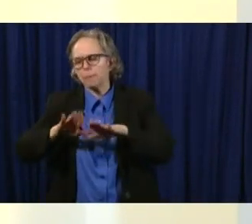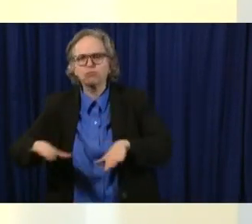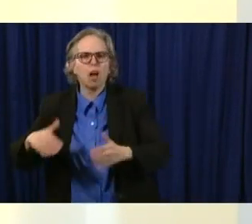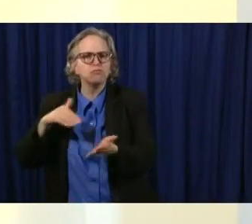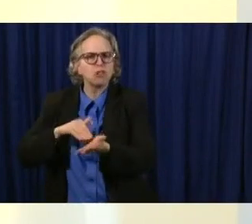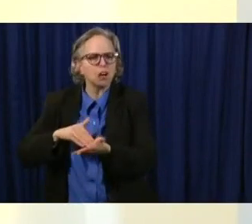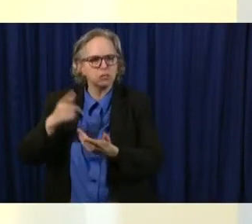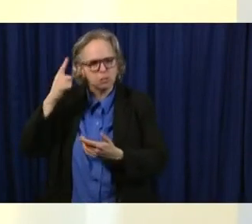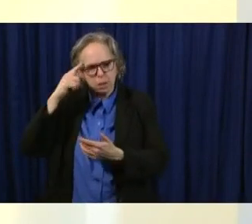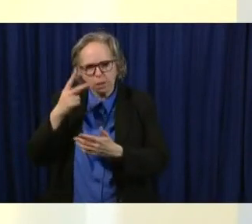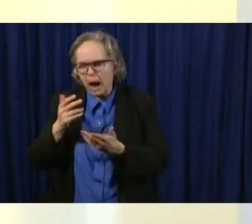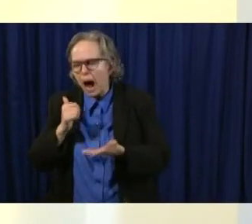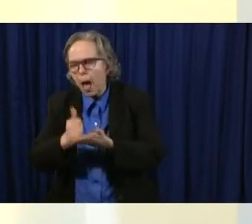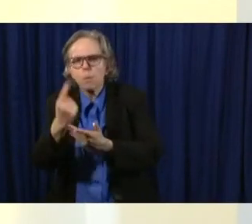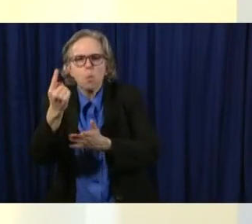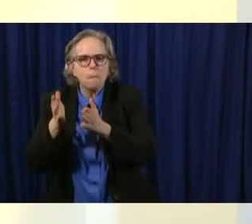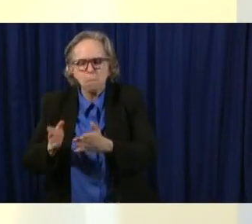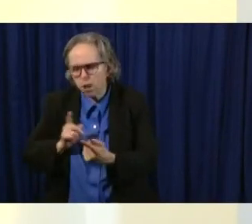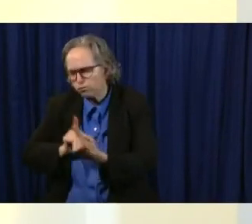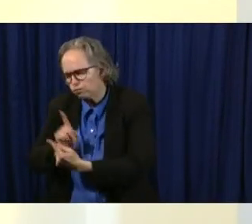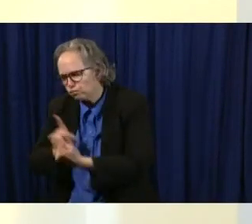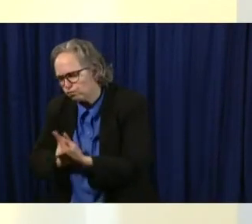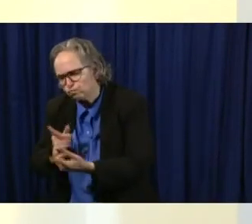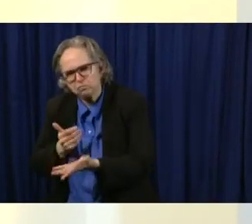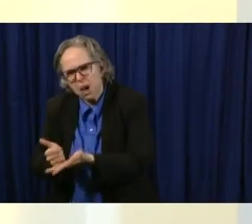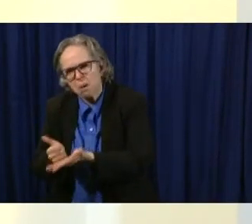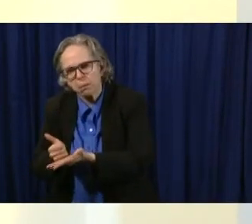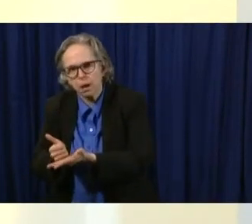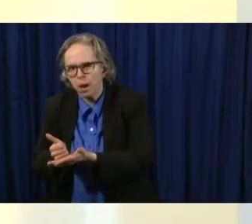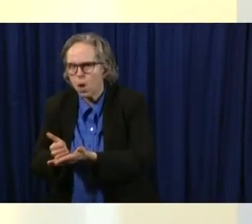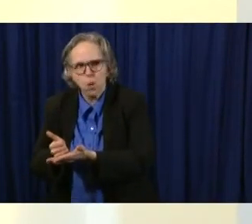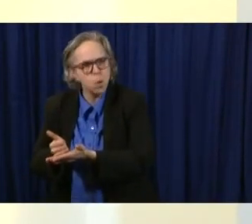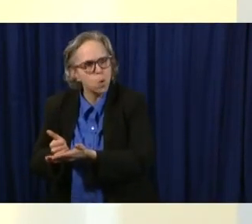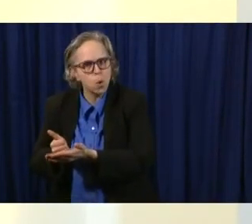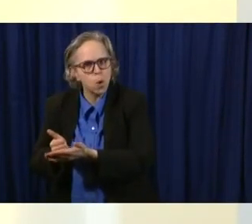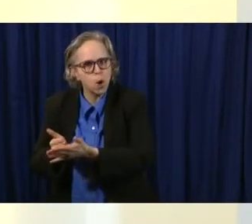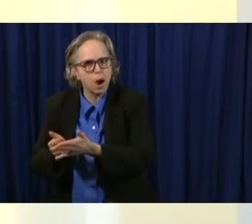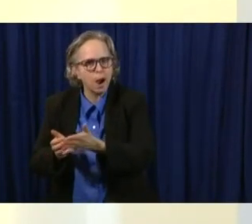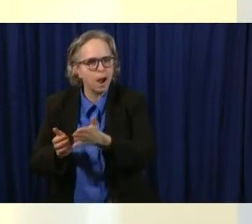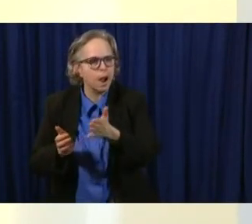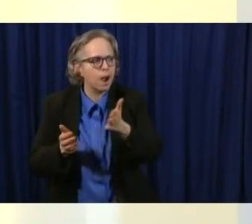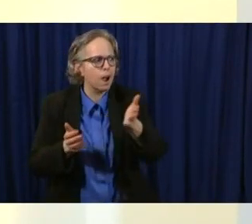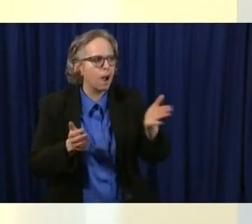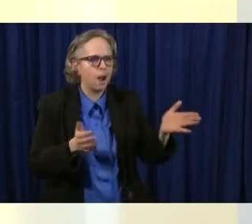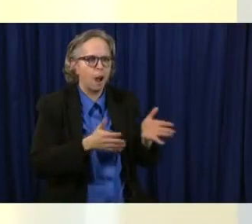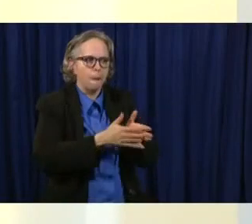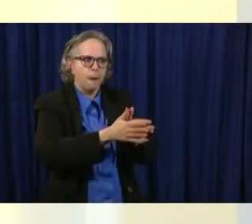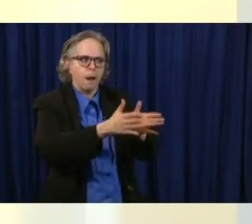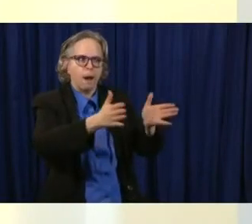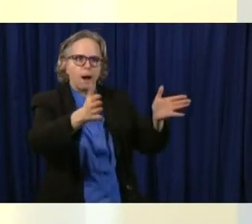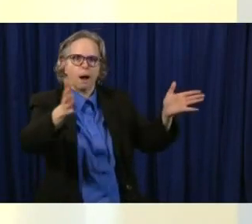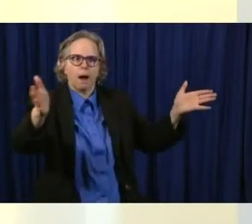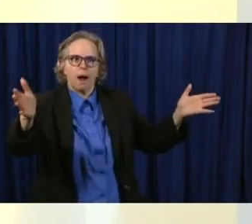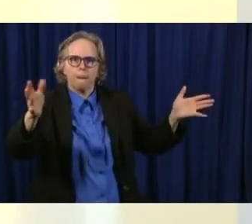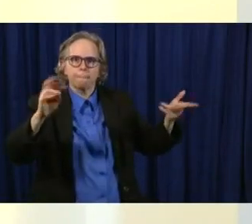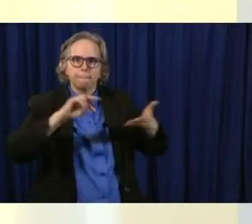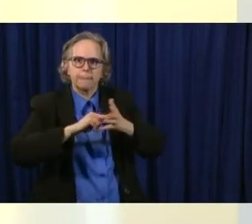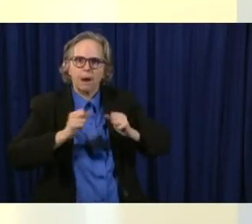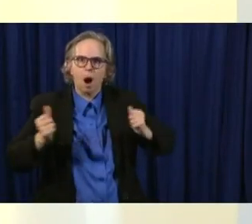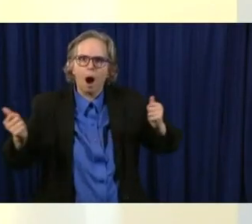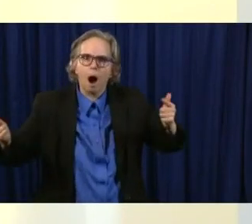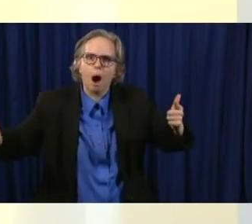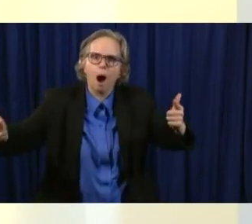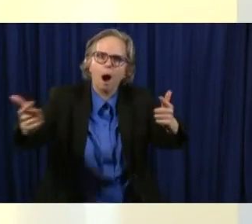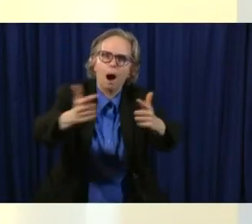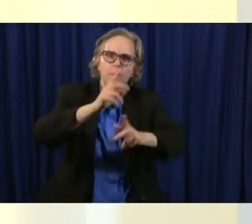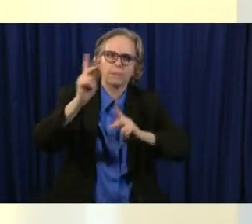health is about knowing all of us and all of us are that individual patient. Each and every one of us are well-being. But